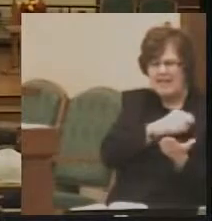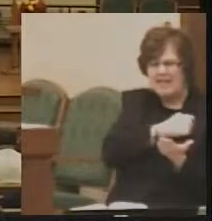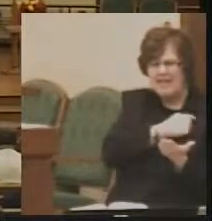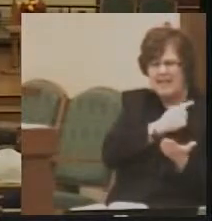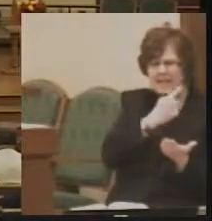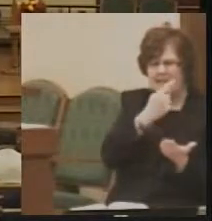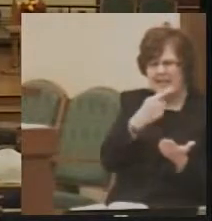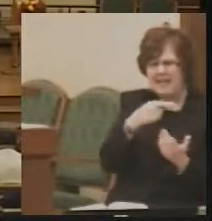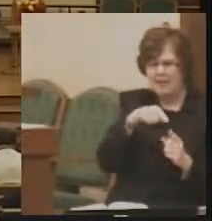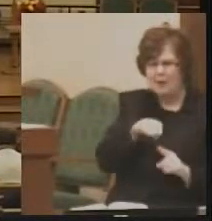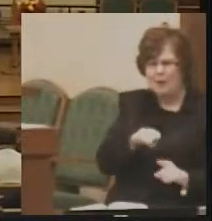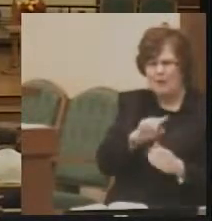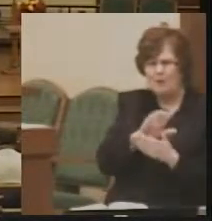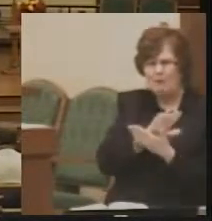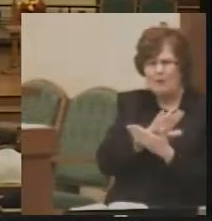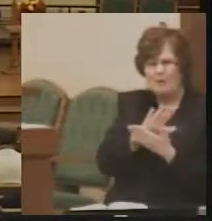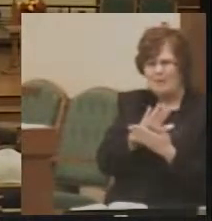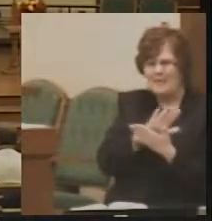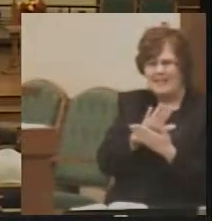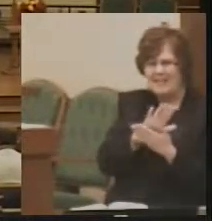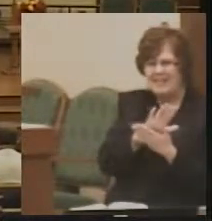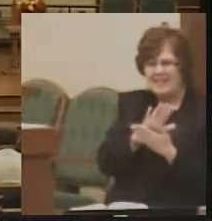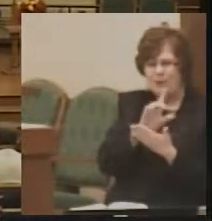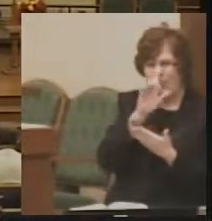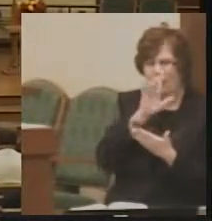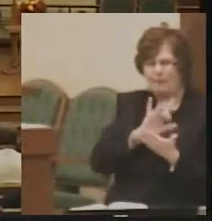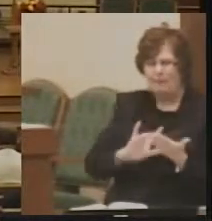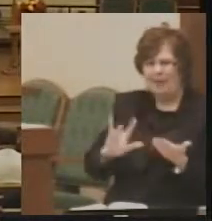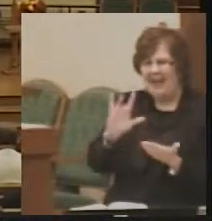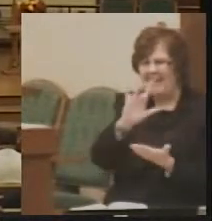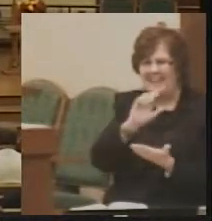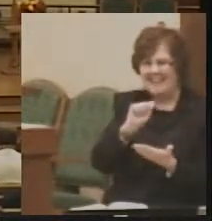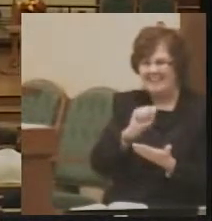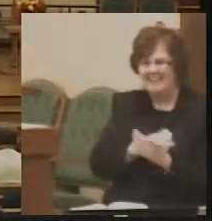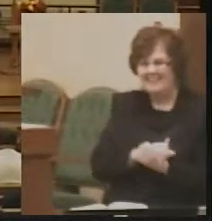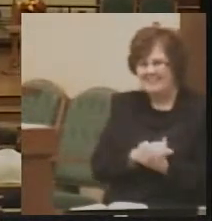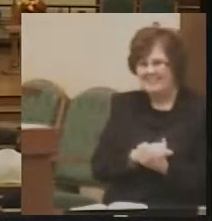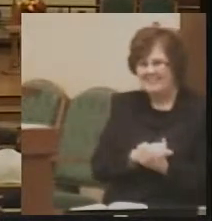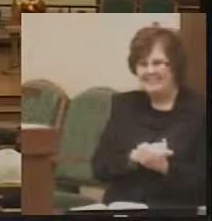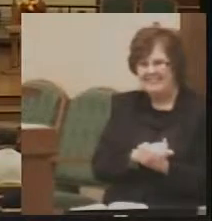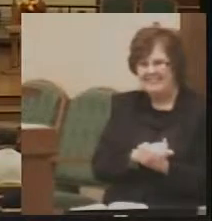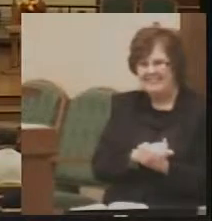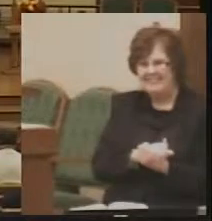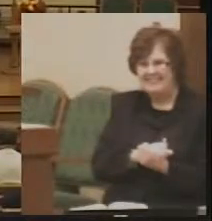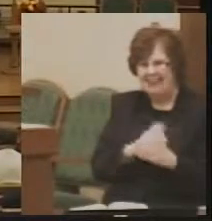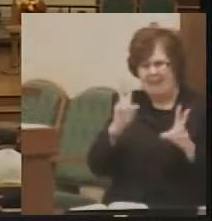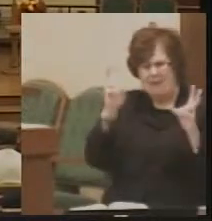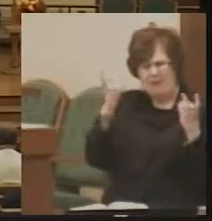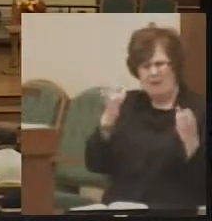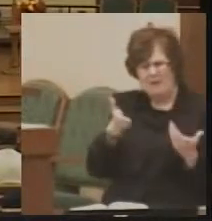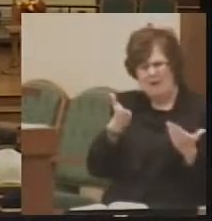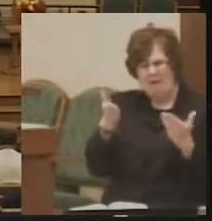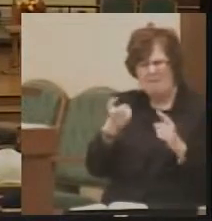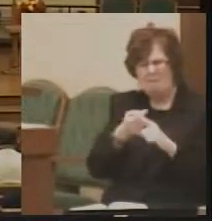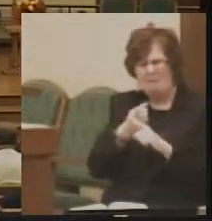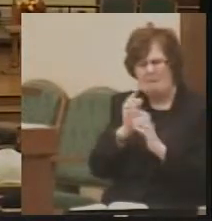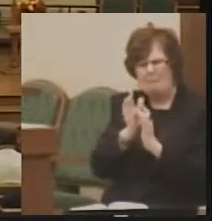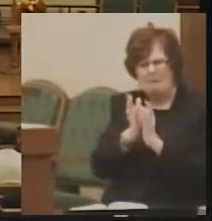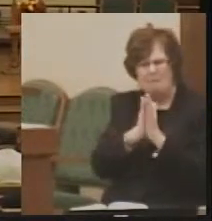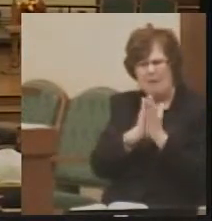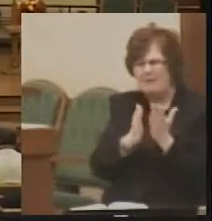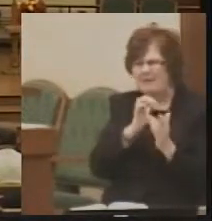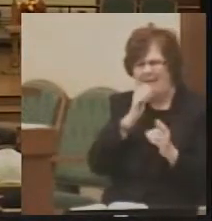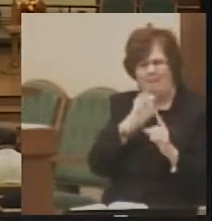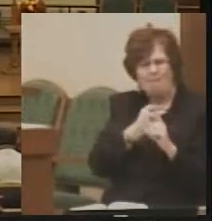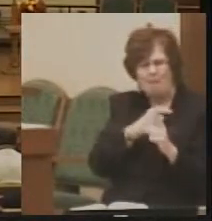of the movie is blank. The quotes that he has offered from the Bible have not